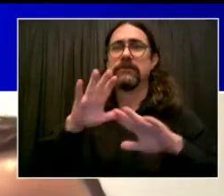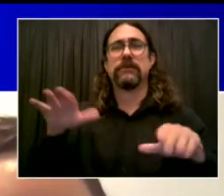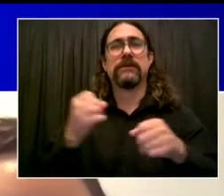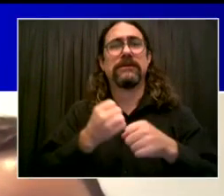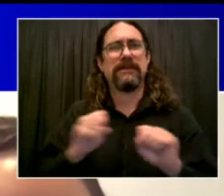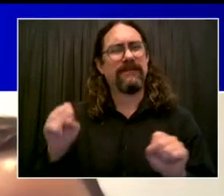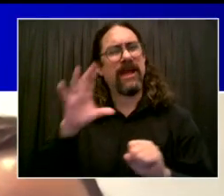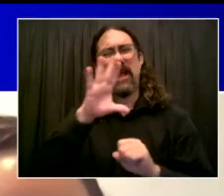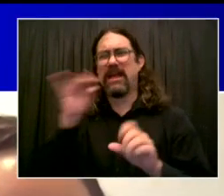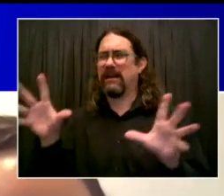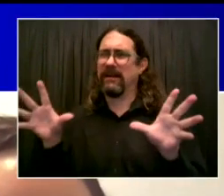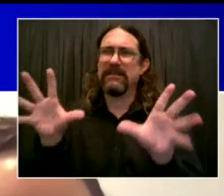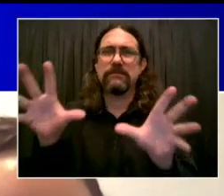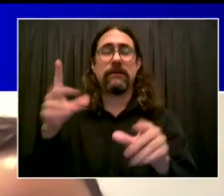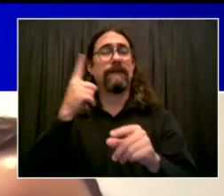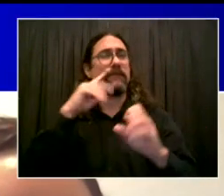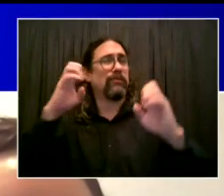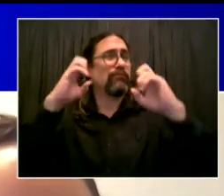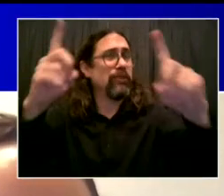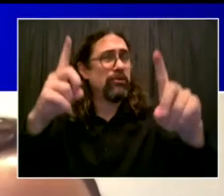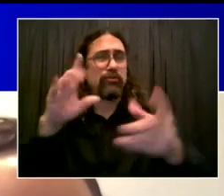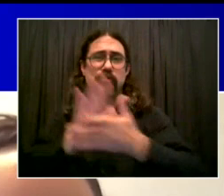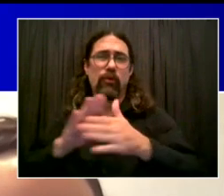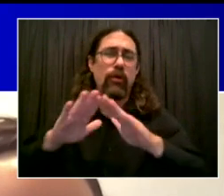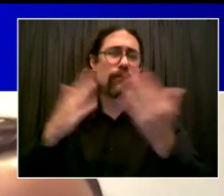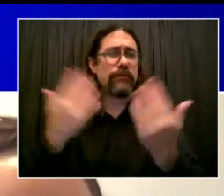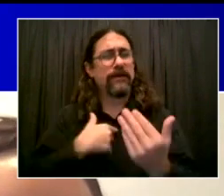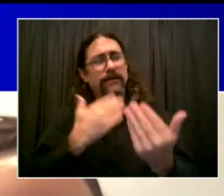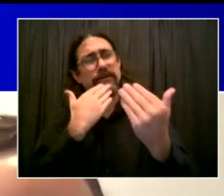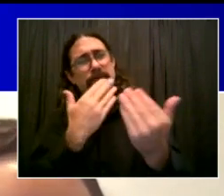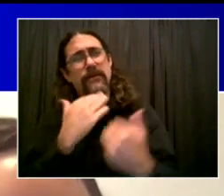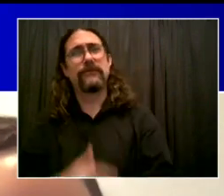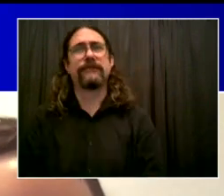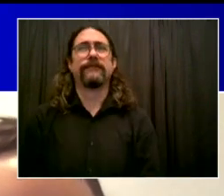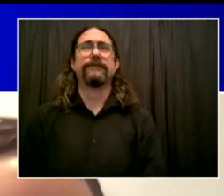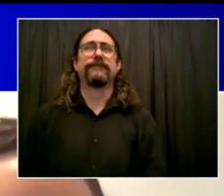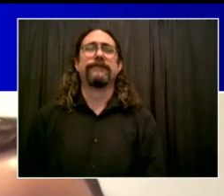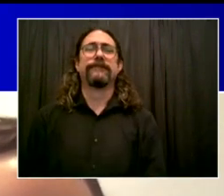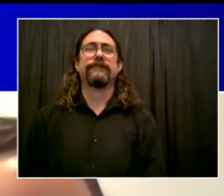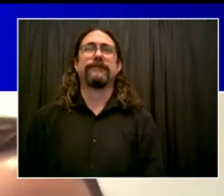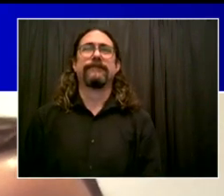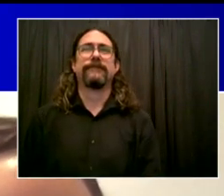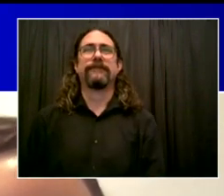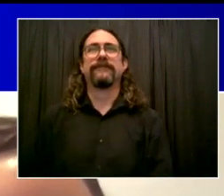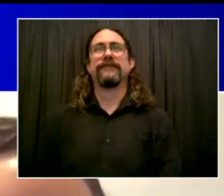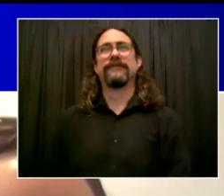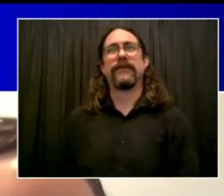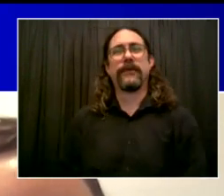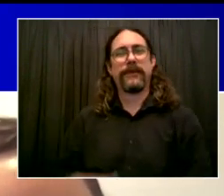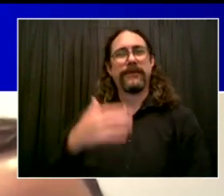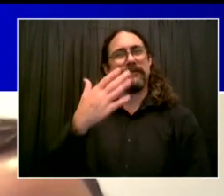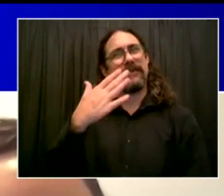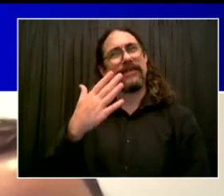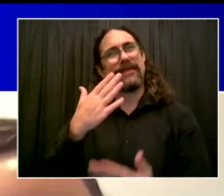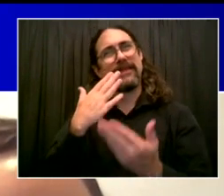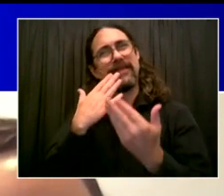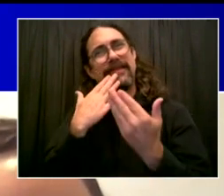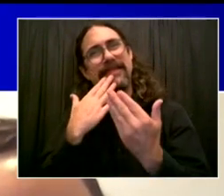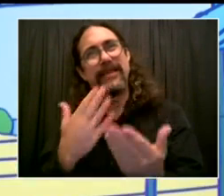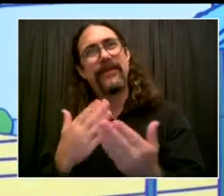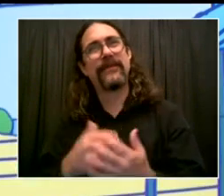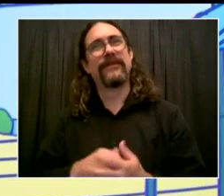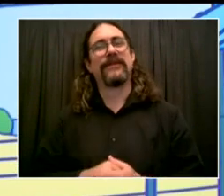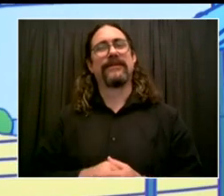Assemblymember. can tell this is a happy parent that kids will be back in school. By the way, the most important thing is it's the right thing for our kids.